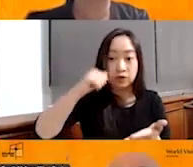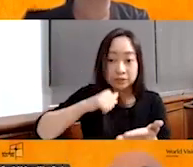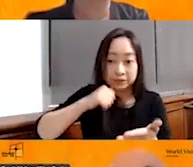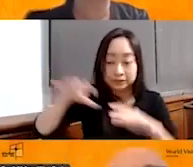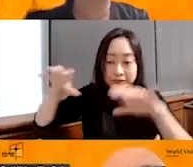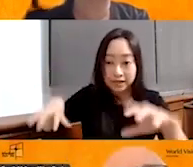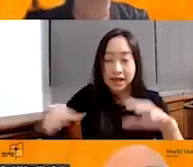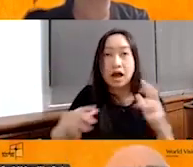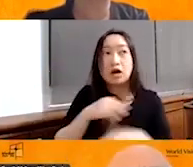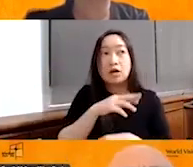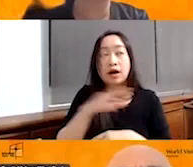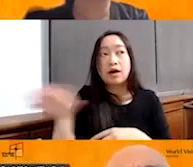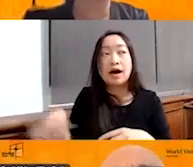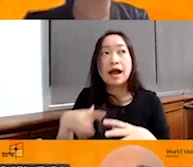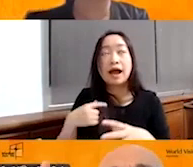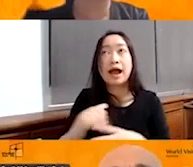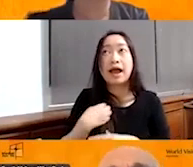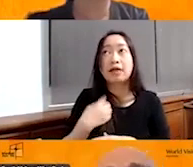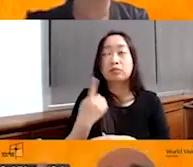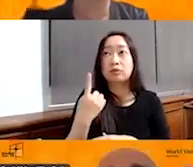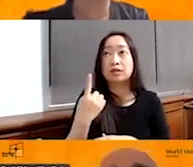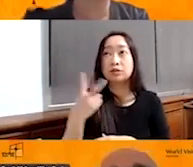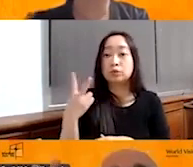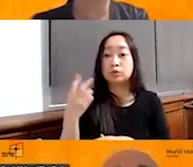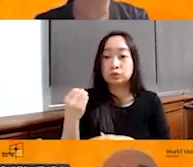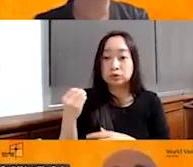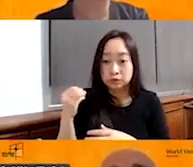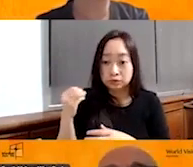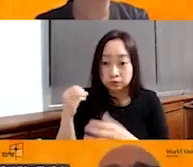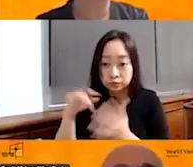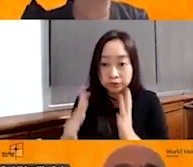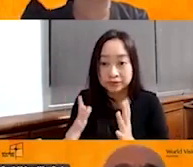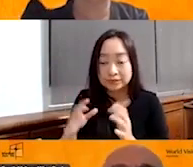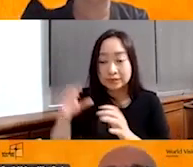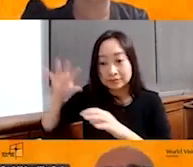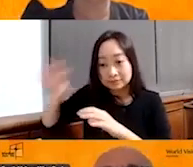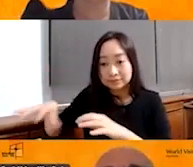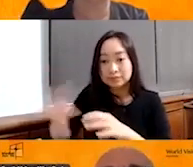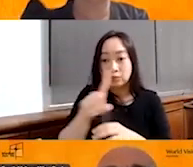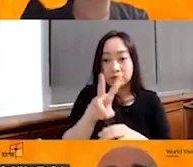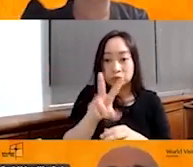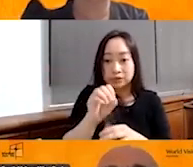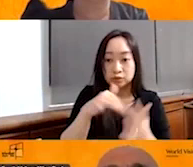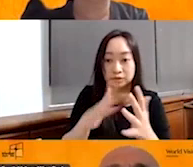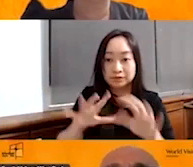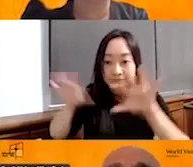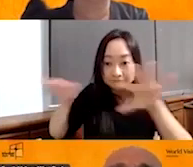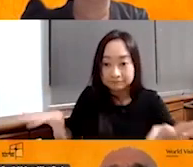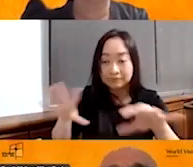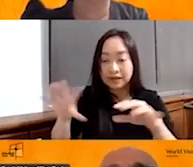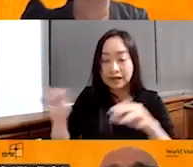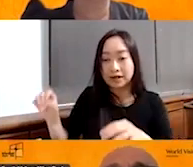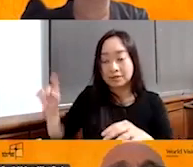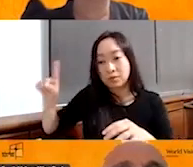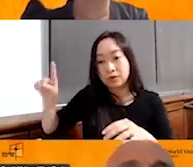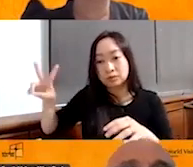have 20, 120 students in each one. And there are around 20 teachers in each